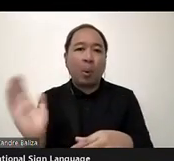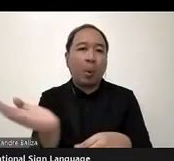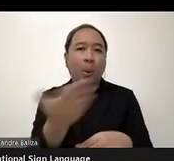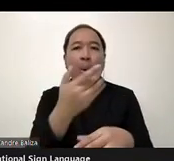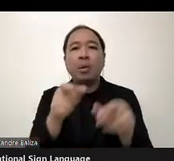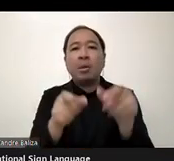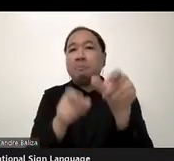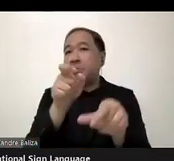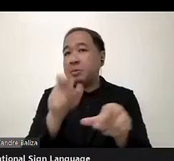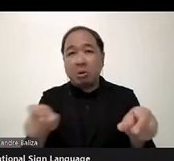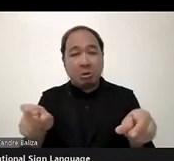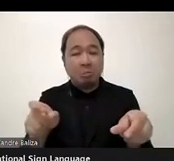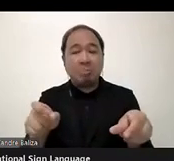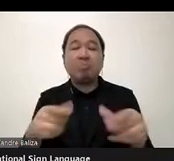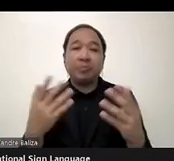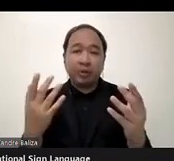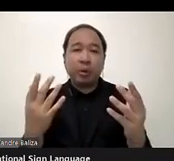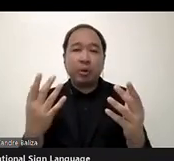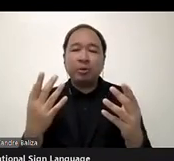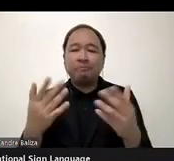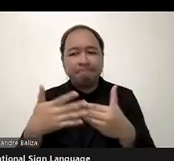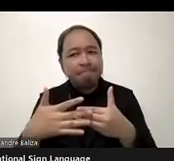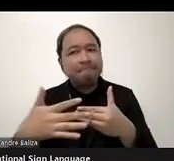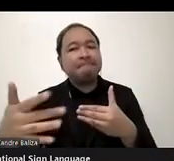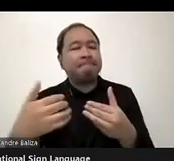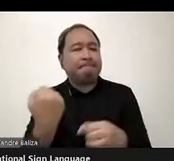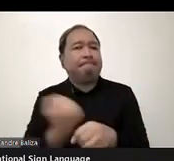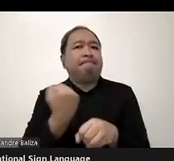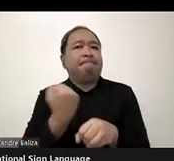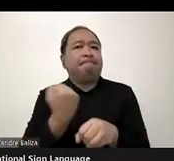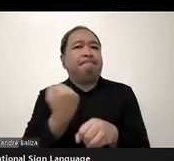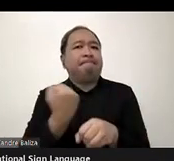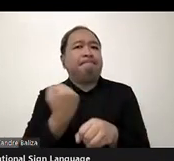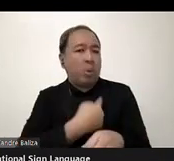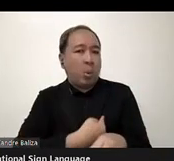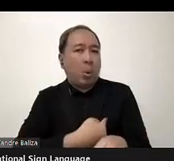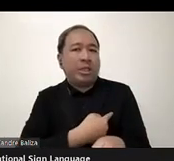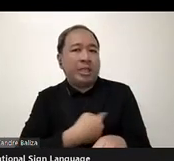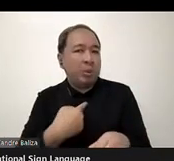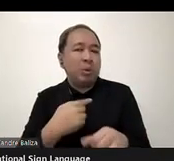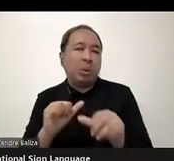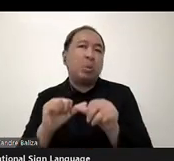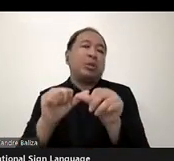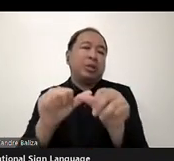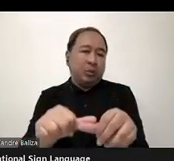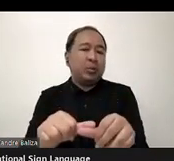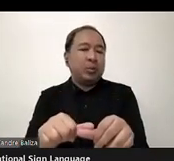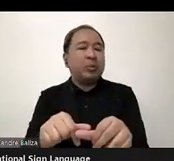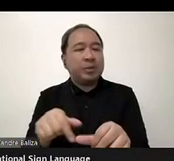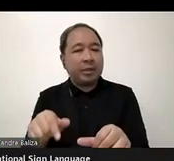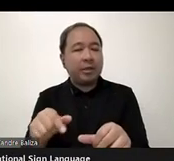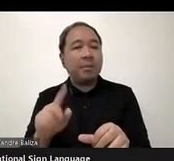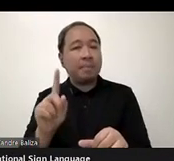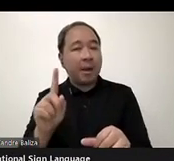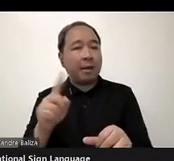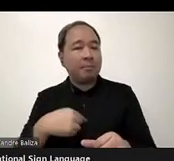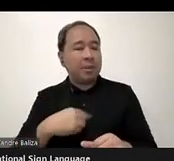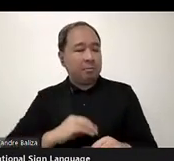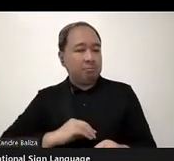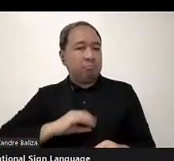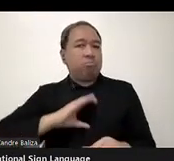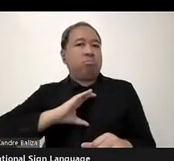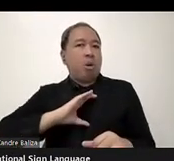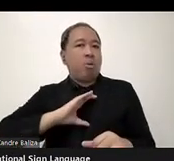And, you know, it's a commitment we've made and we'll continue to be on that journey. But I feel very proud what we've achieved